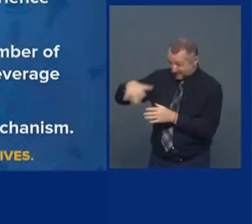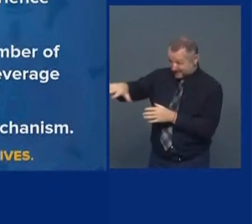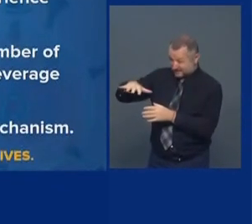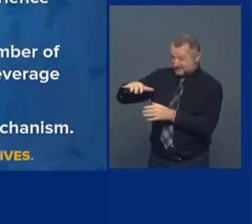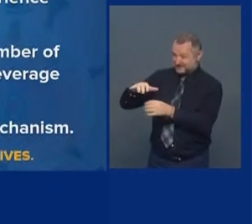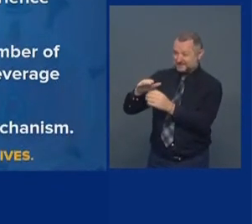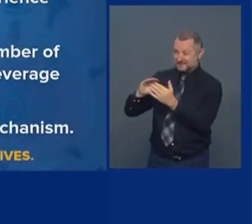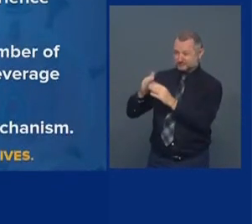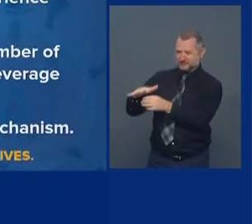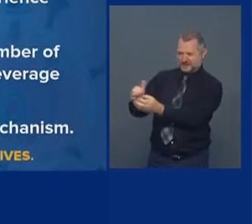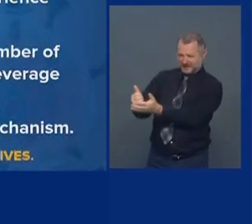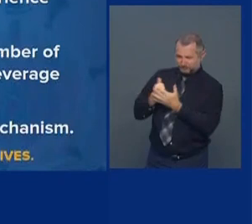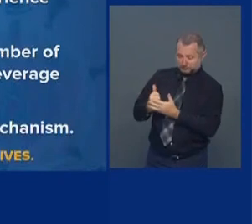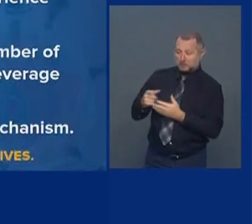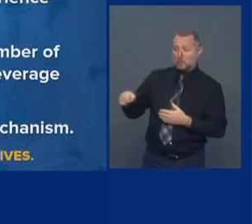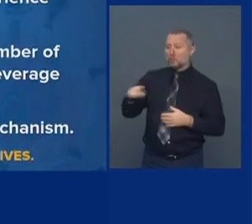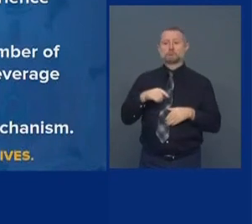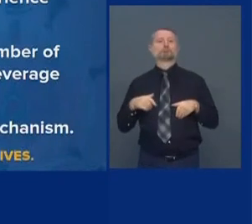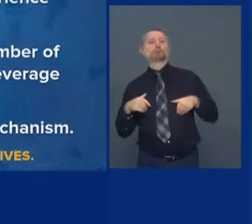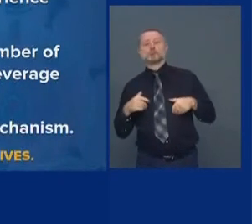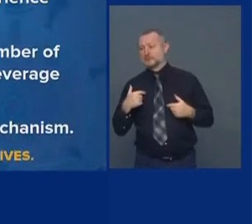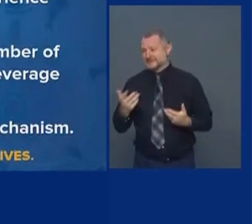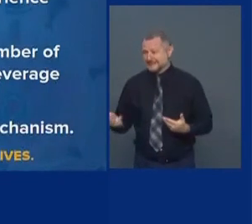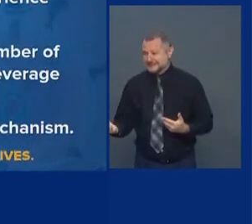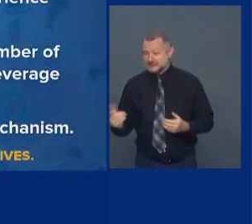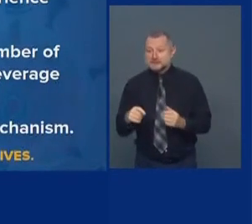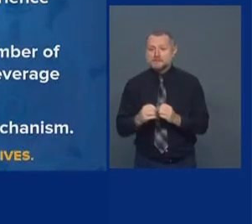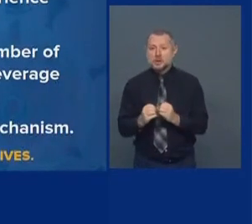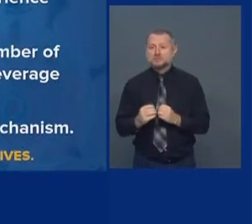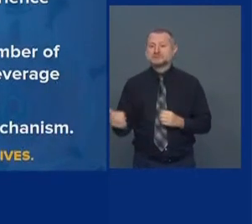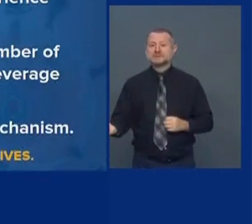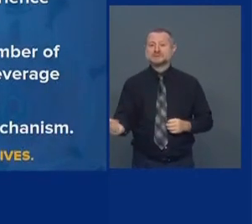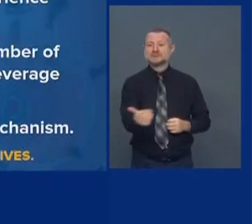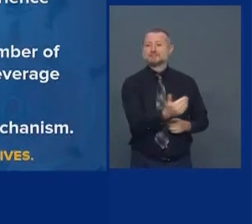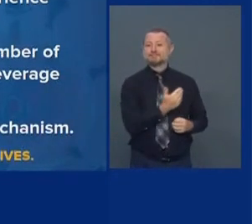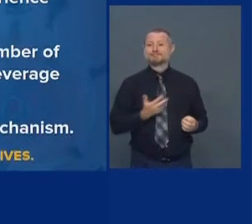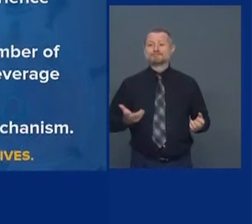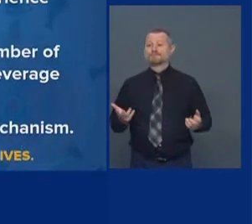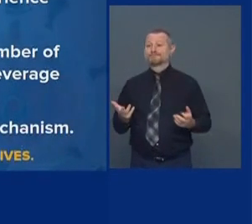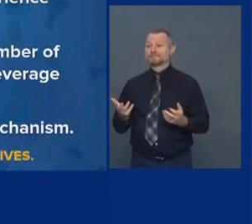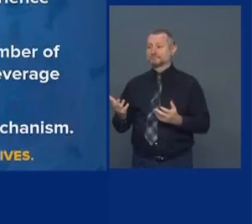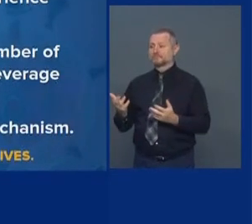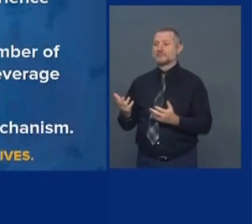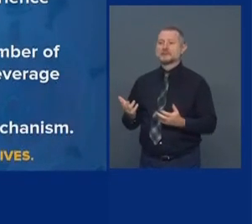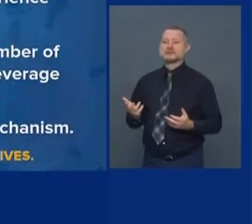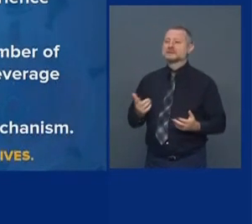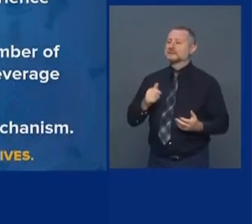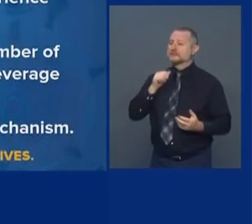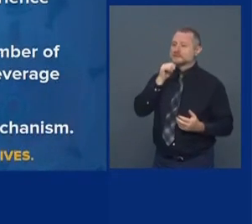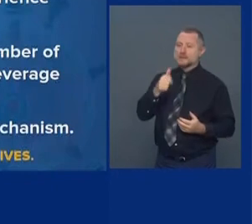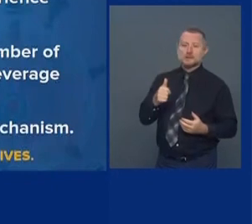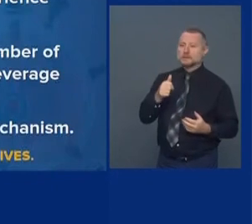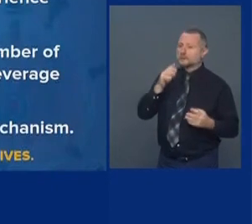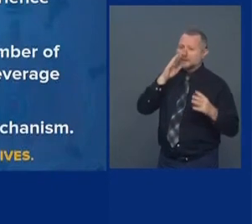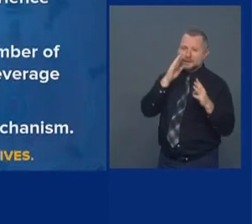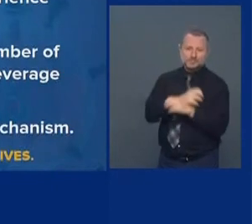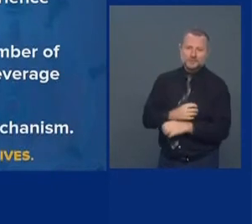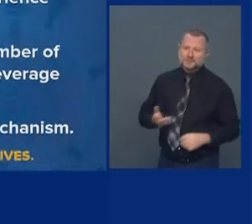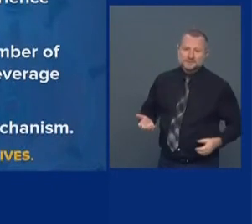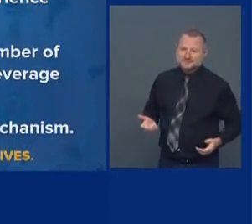And the additional enforcement is not that complicated a function, right?